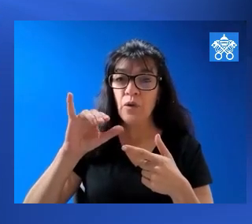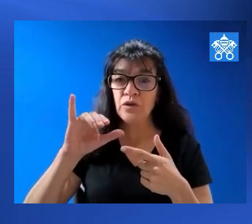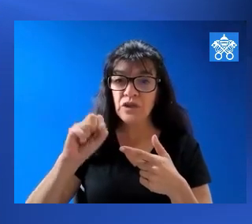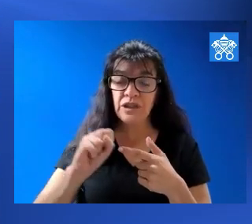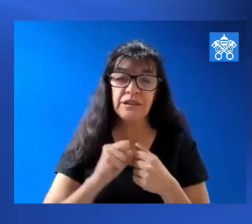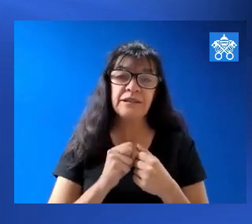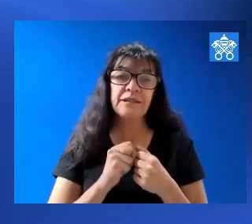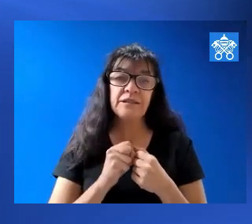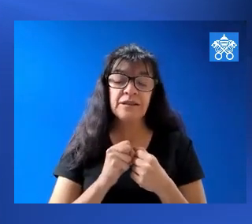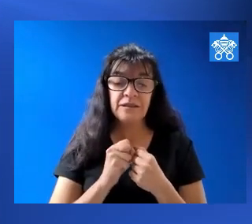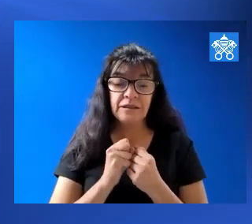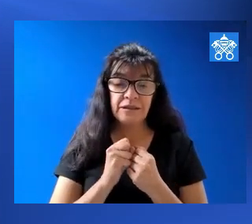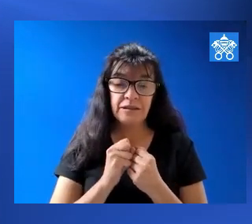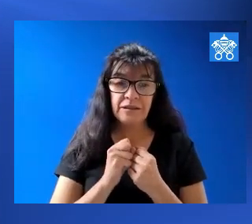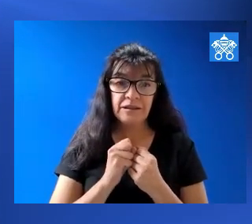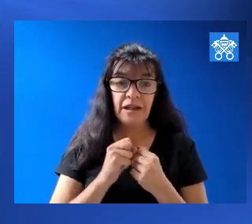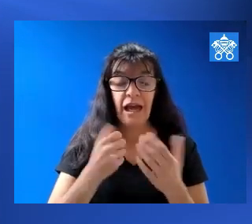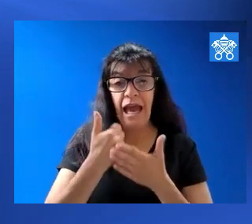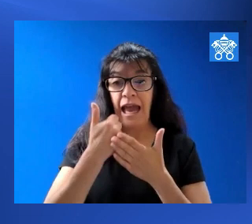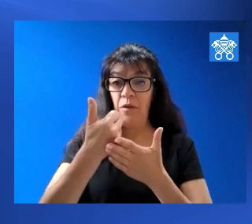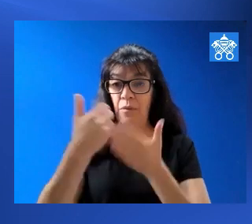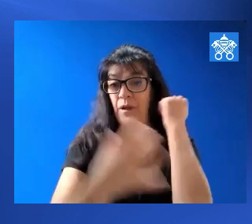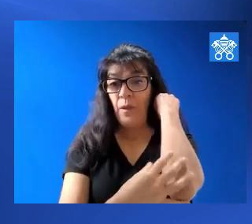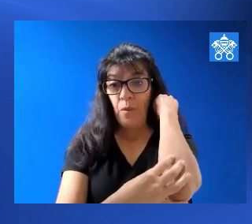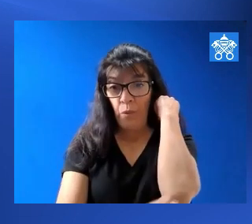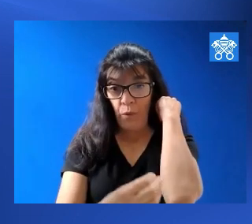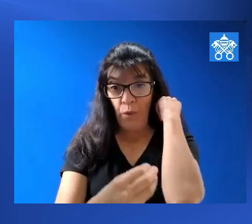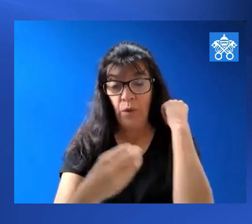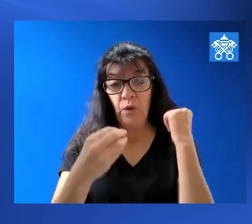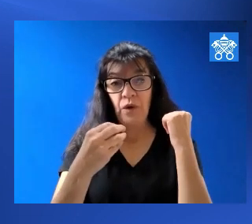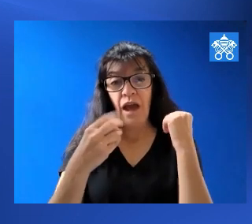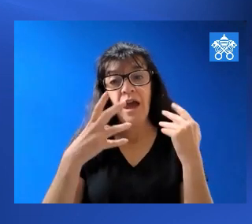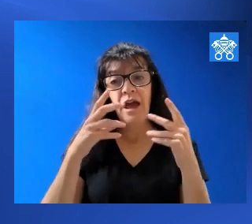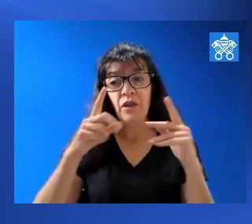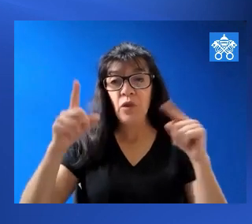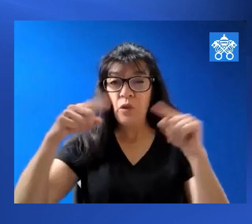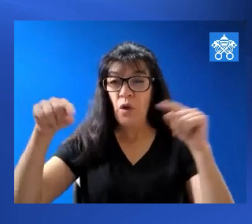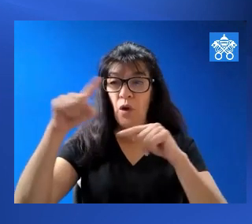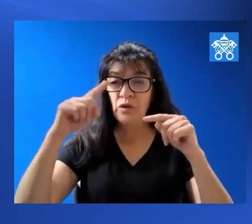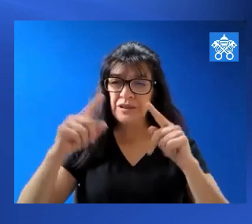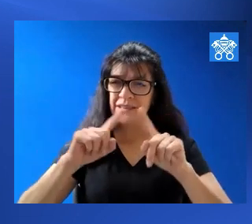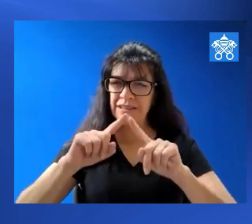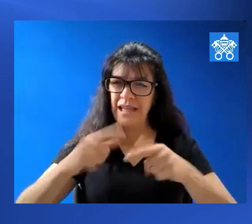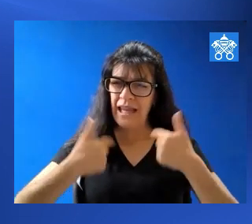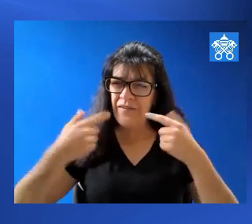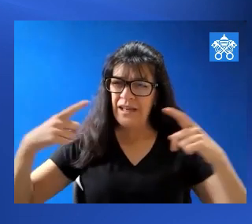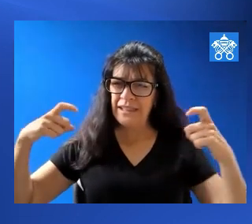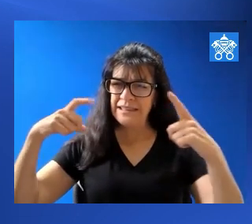who are helping the poor and those living in difficulty